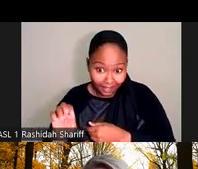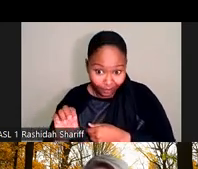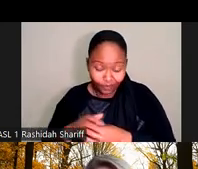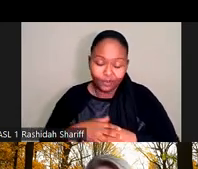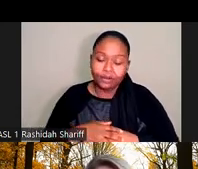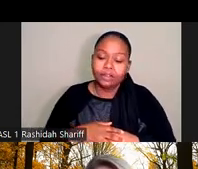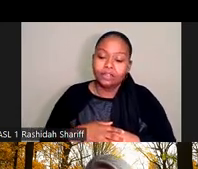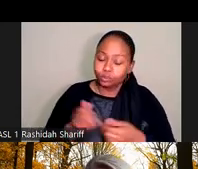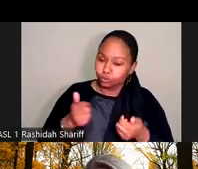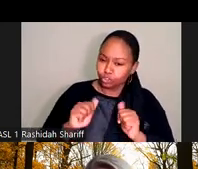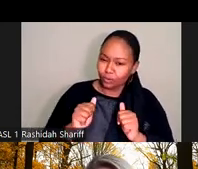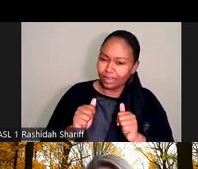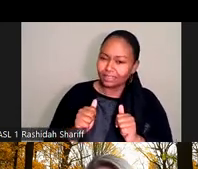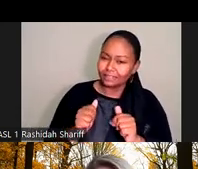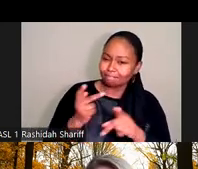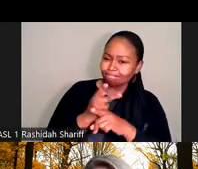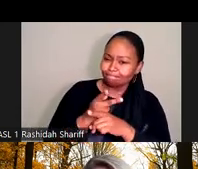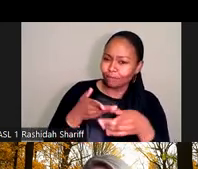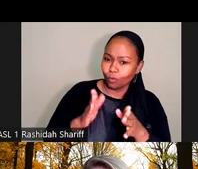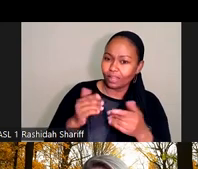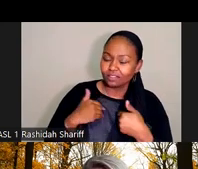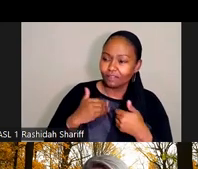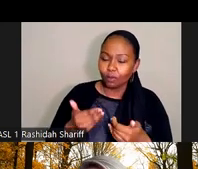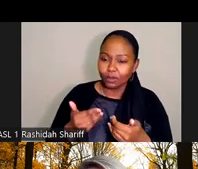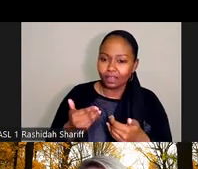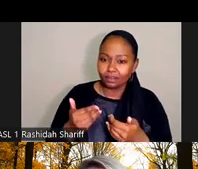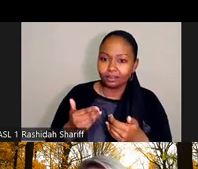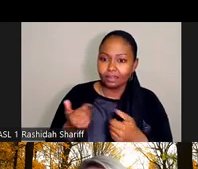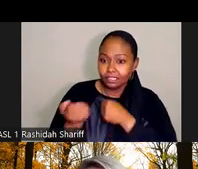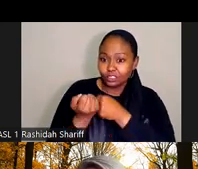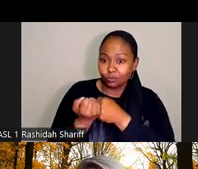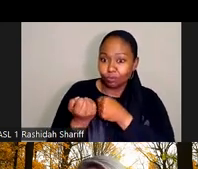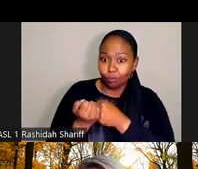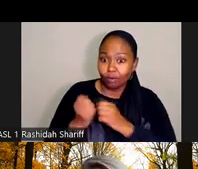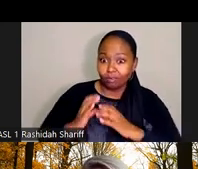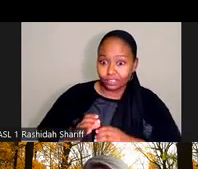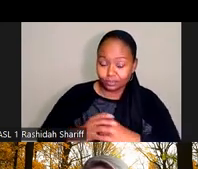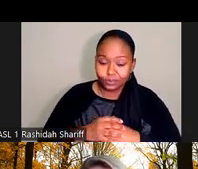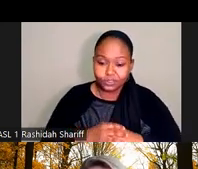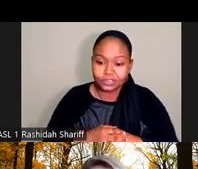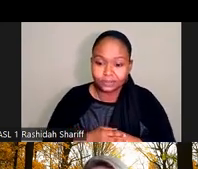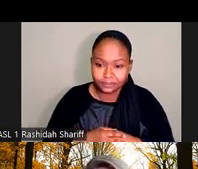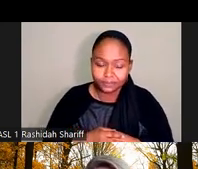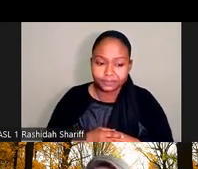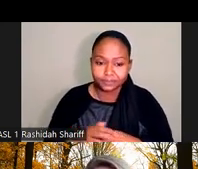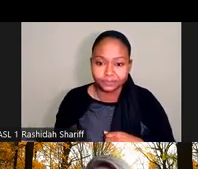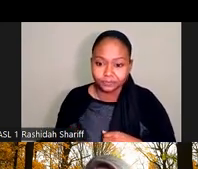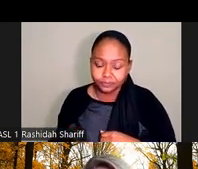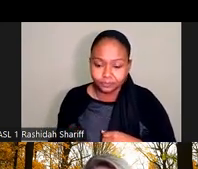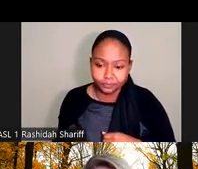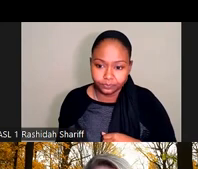can take the burden off of consumers and what we might do as a state to develop more financing alternatives. Next,